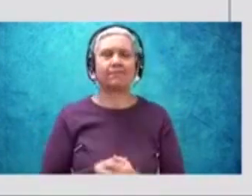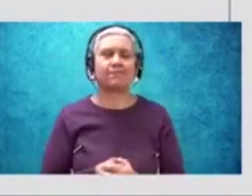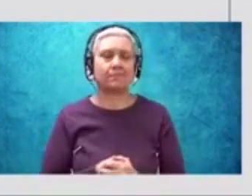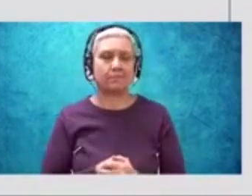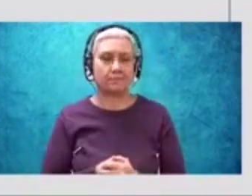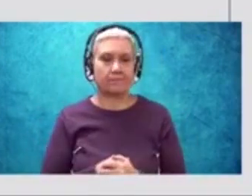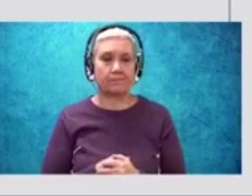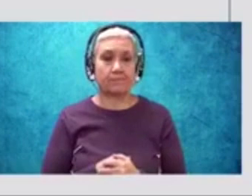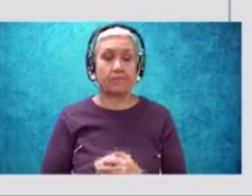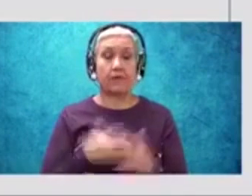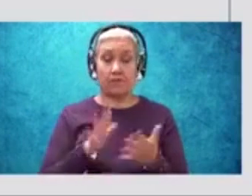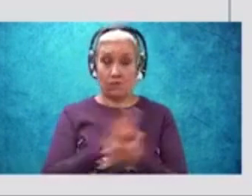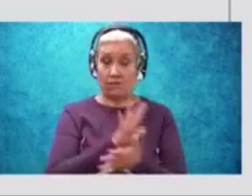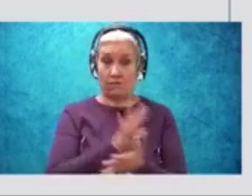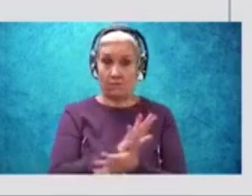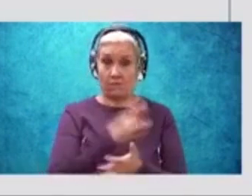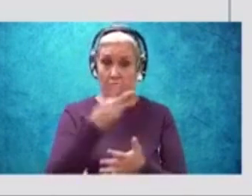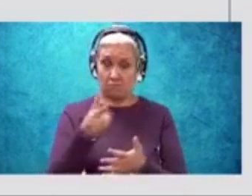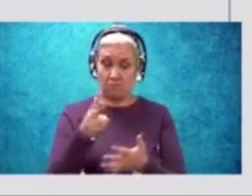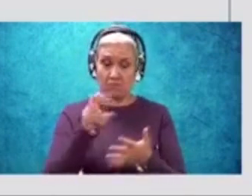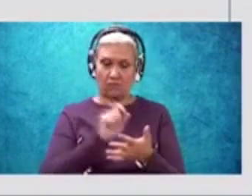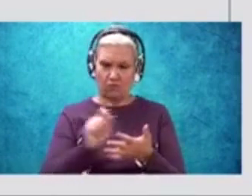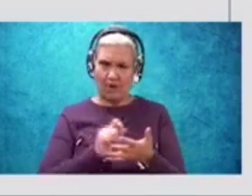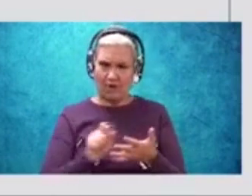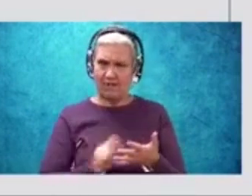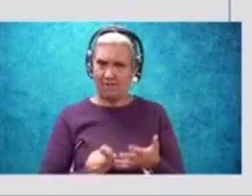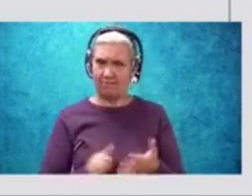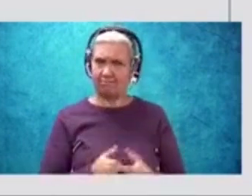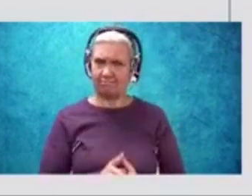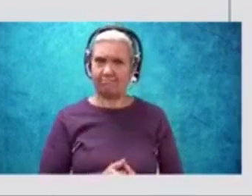And if you have your sheet of paper, maybe jot them down.